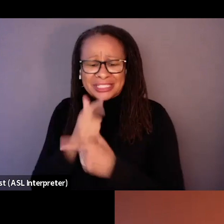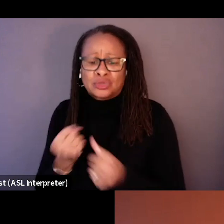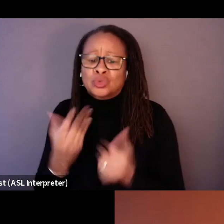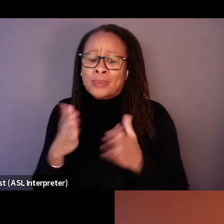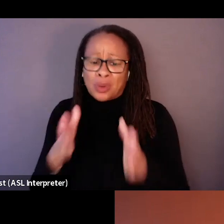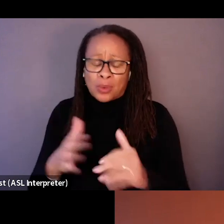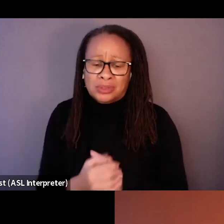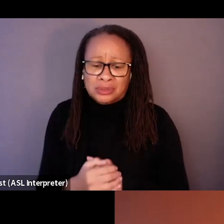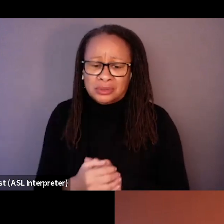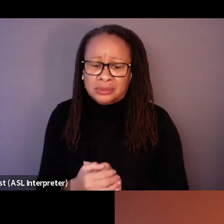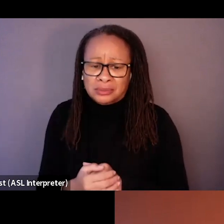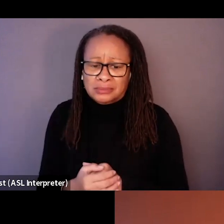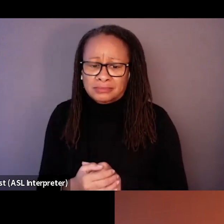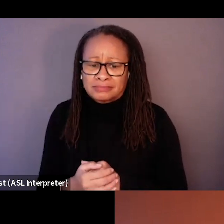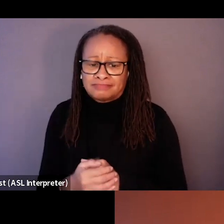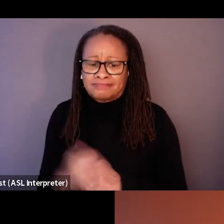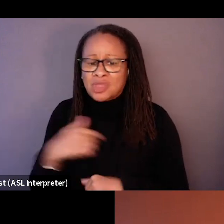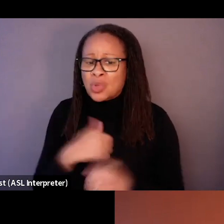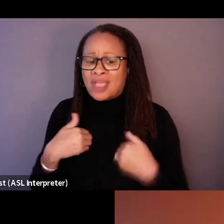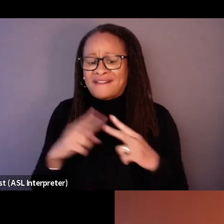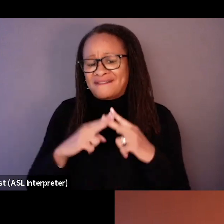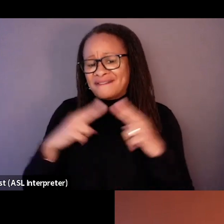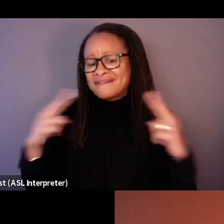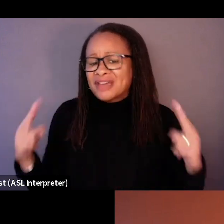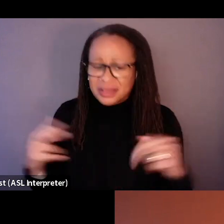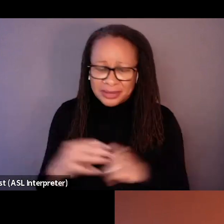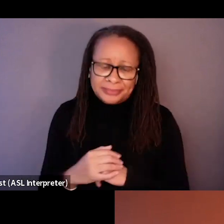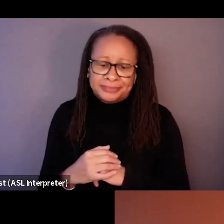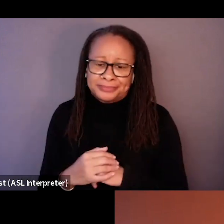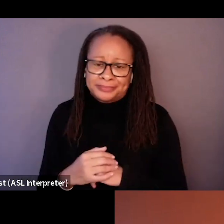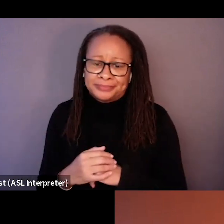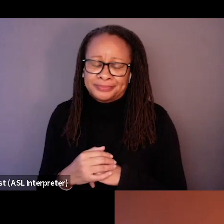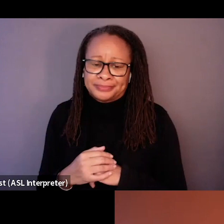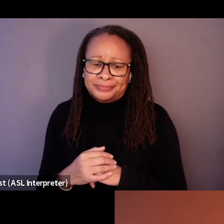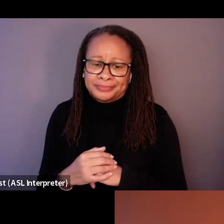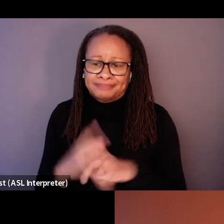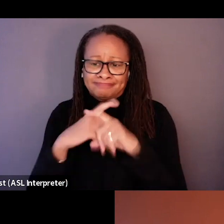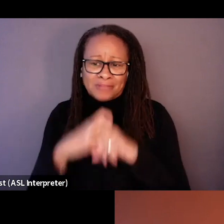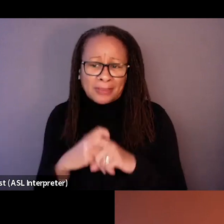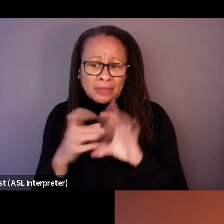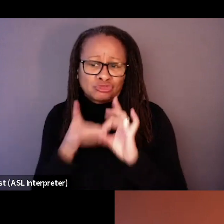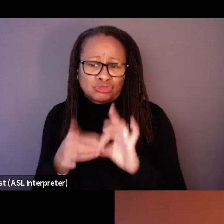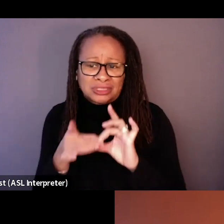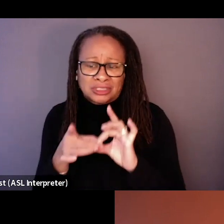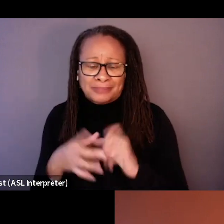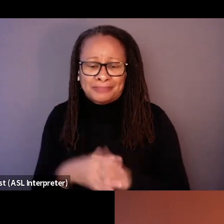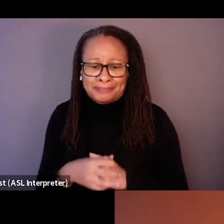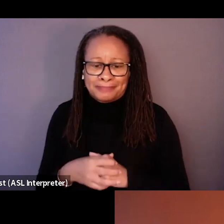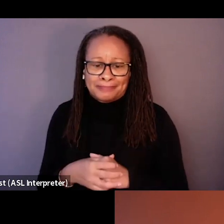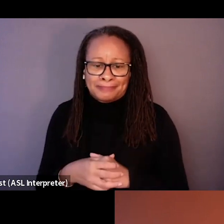ways. Uh, we had a very, very, um, complex relationships, uh,